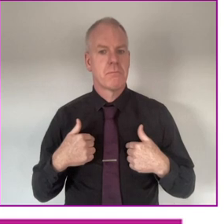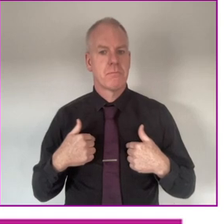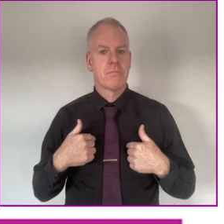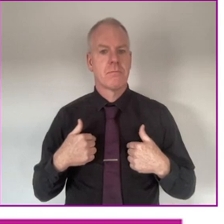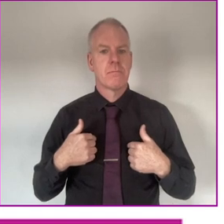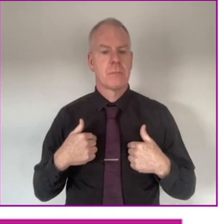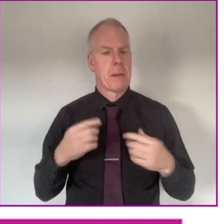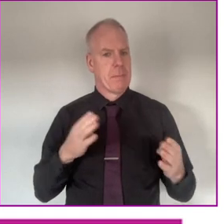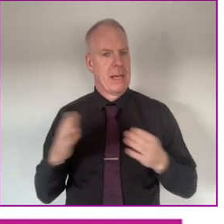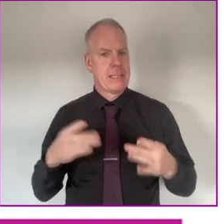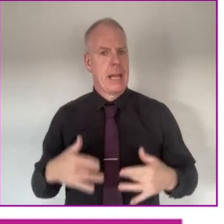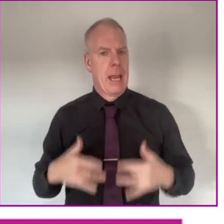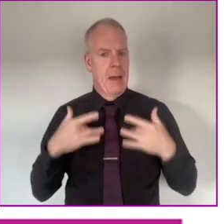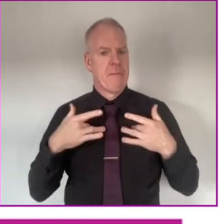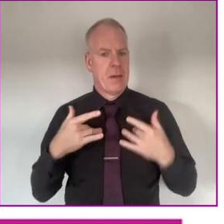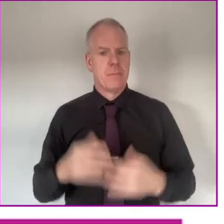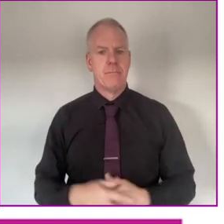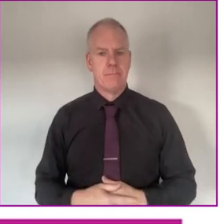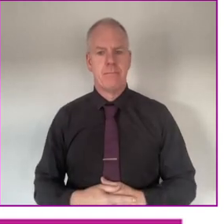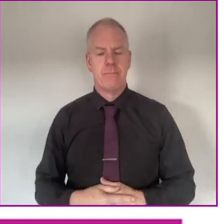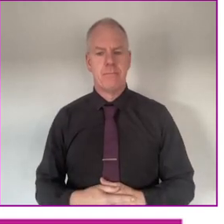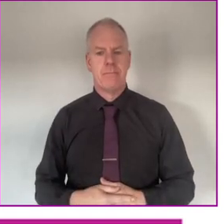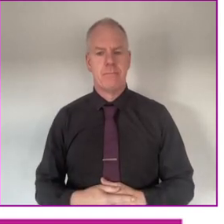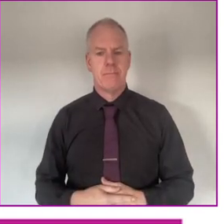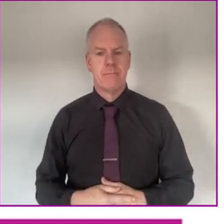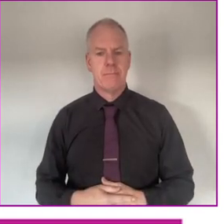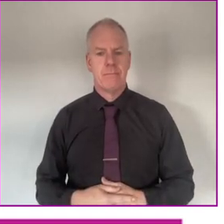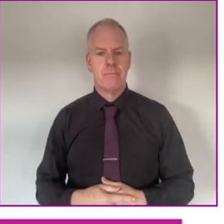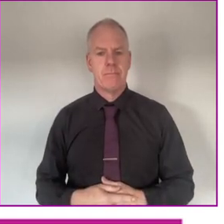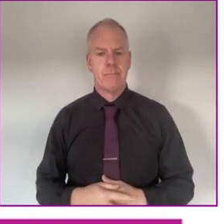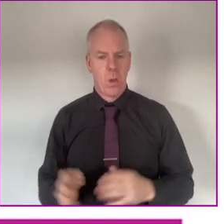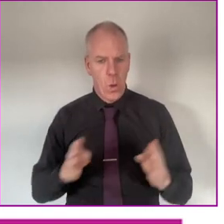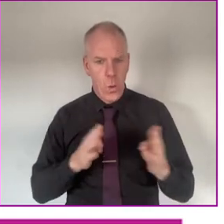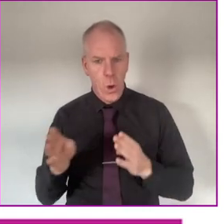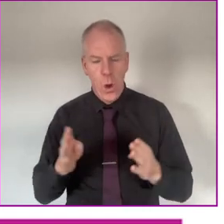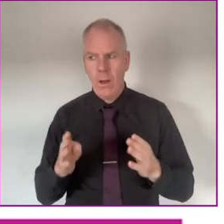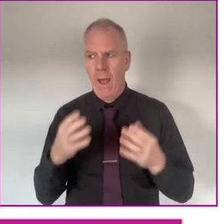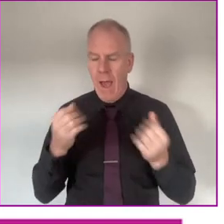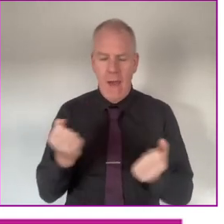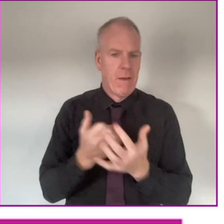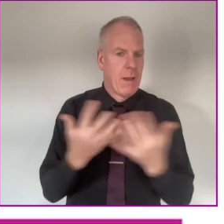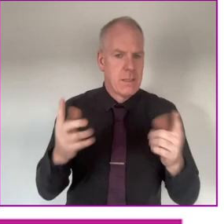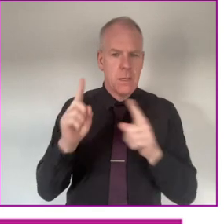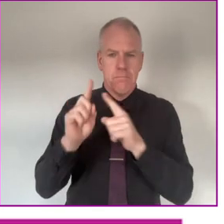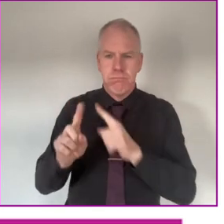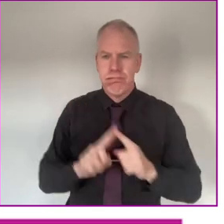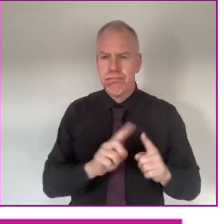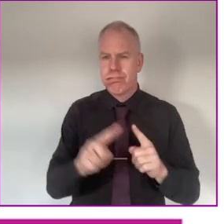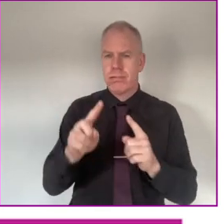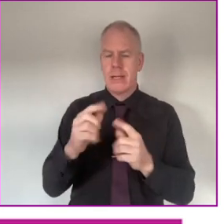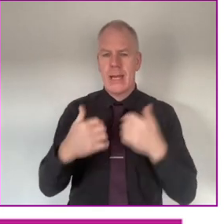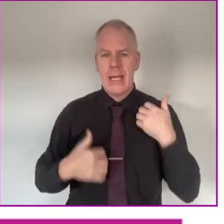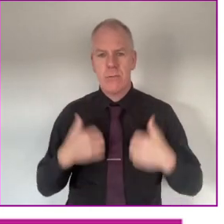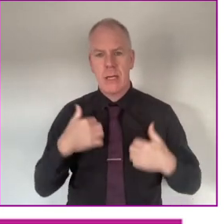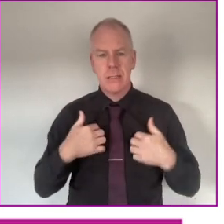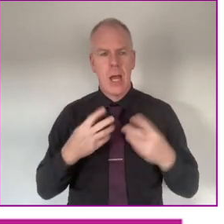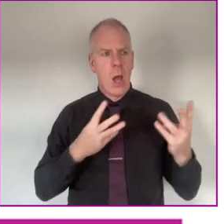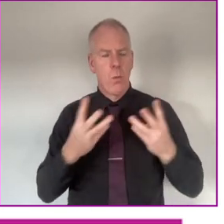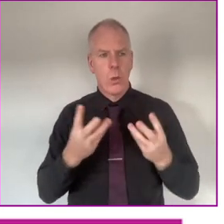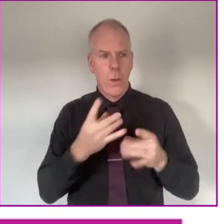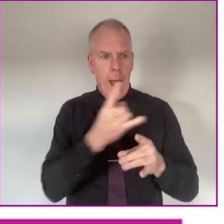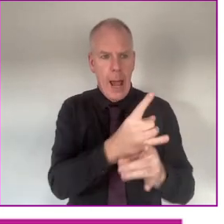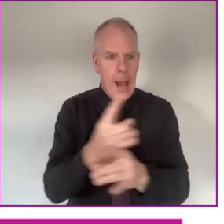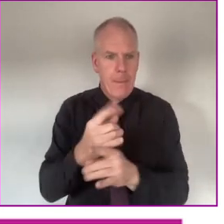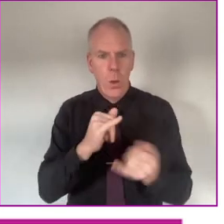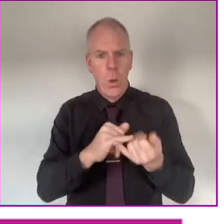I have a busy life. I work and have lots of interests. I work to help